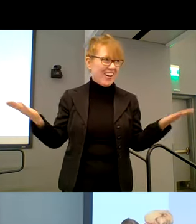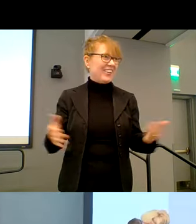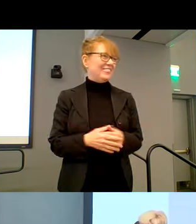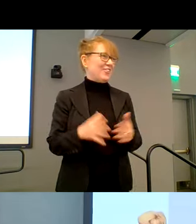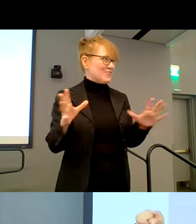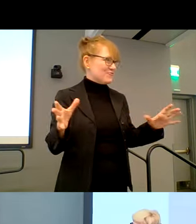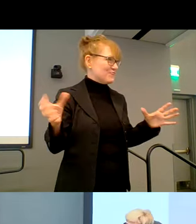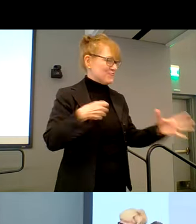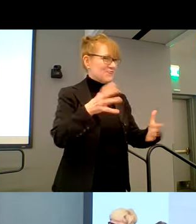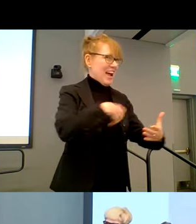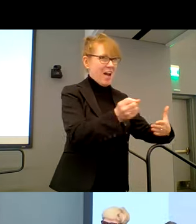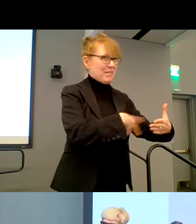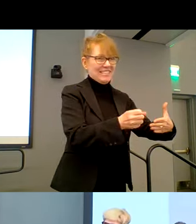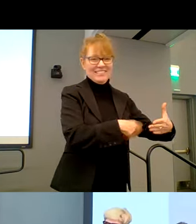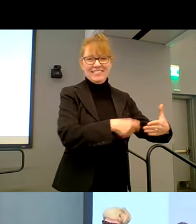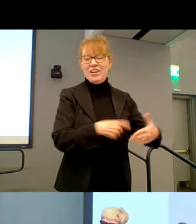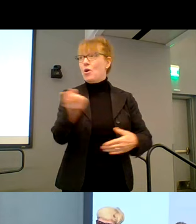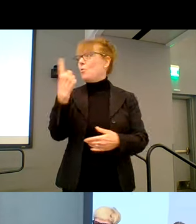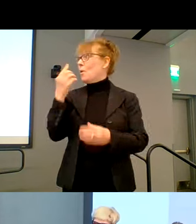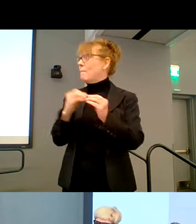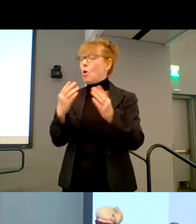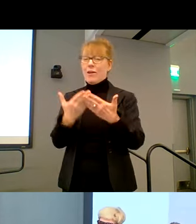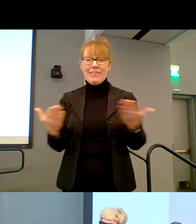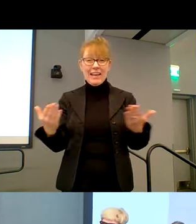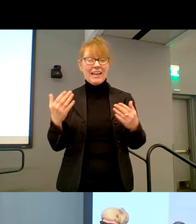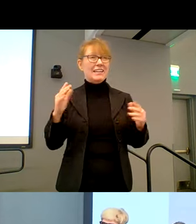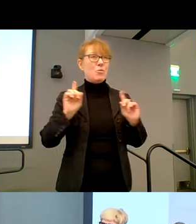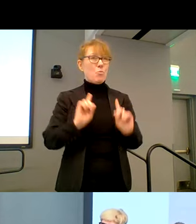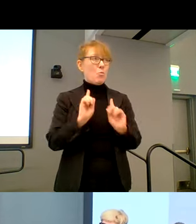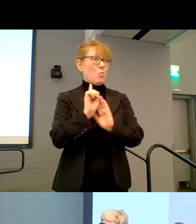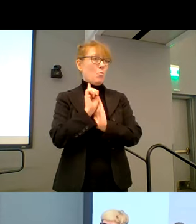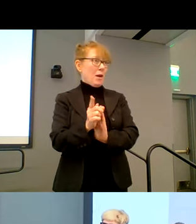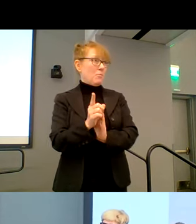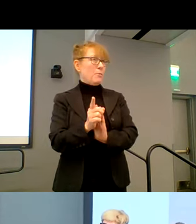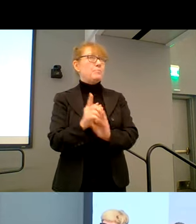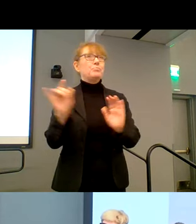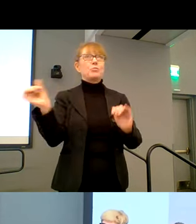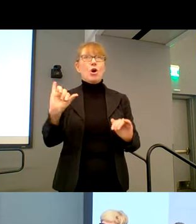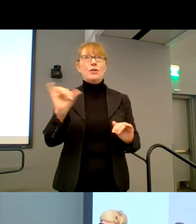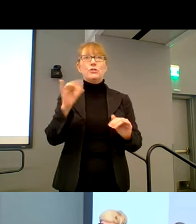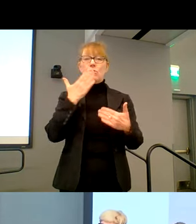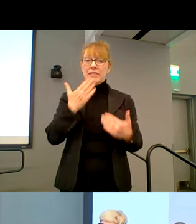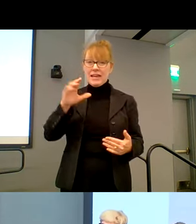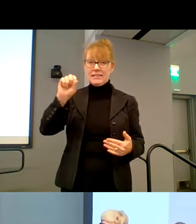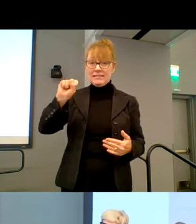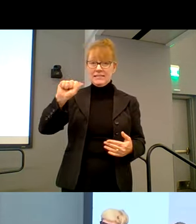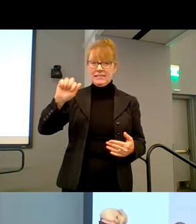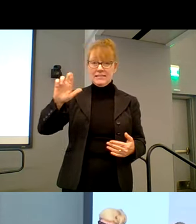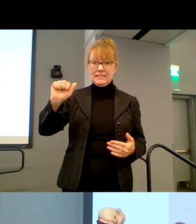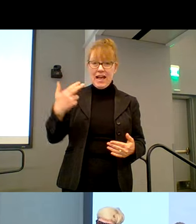one more thing, if I could keep you for another minute. I wanted to also thank Sarah Bourne again.